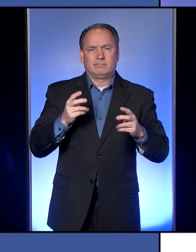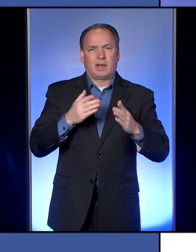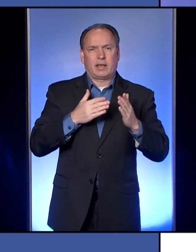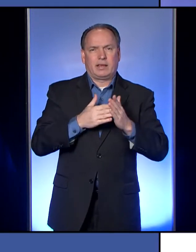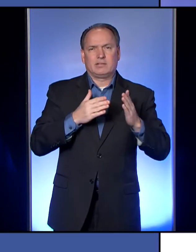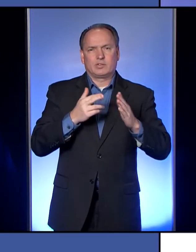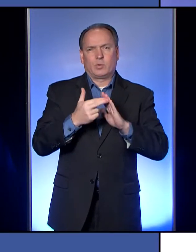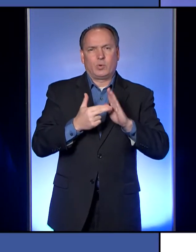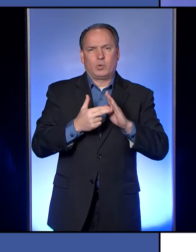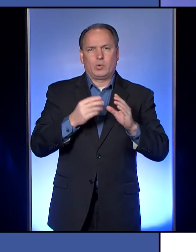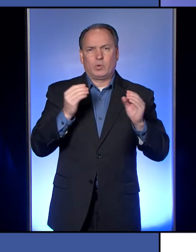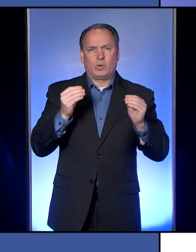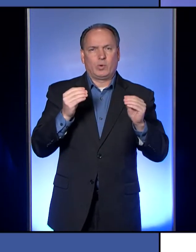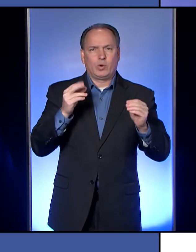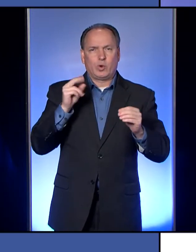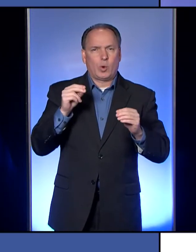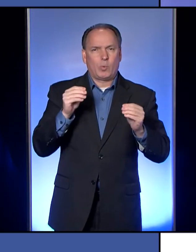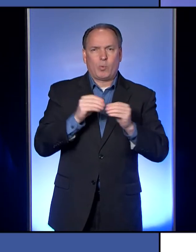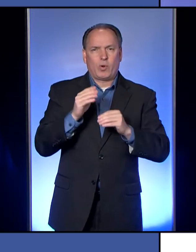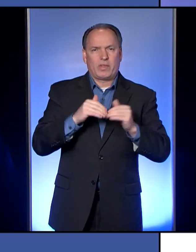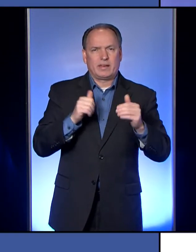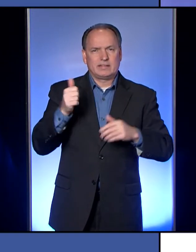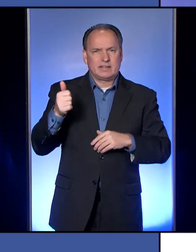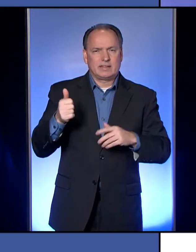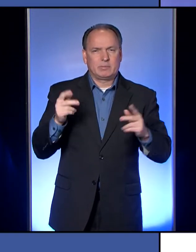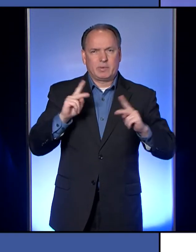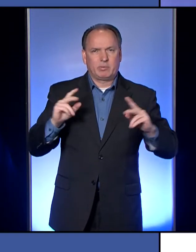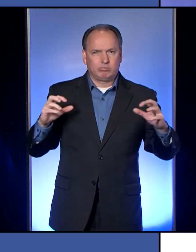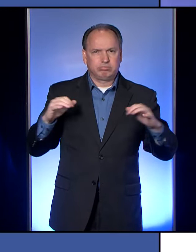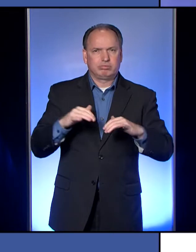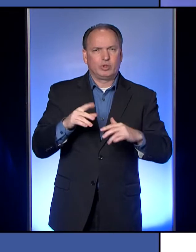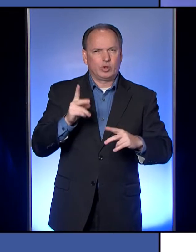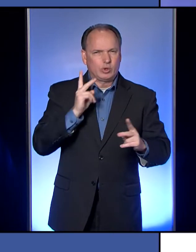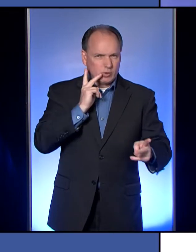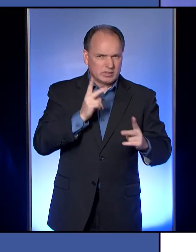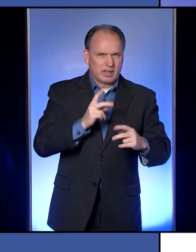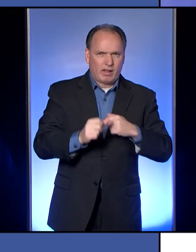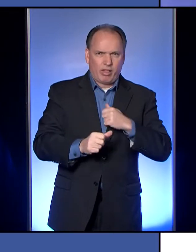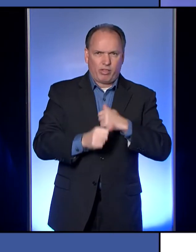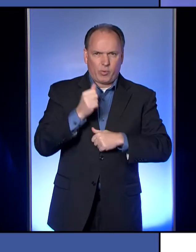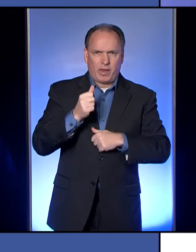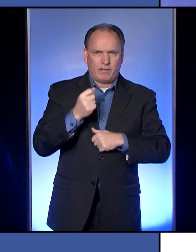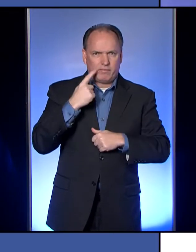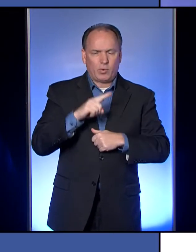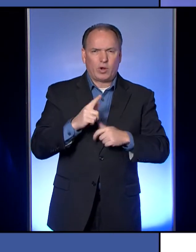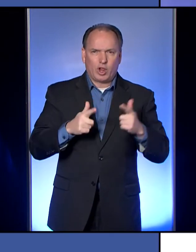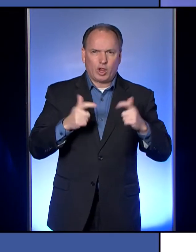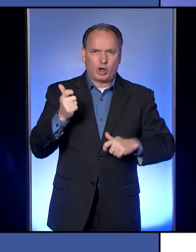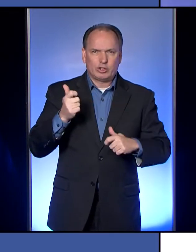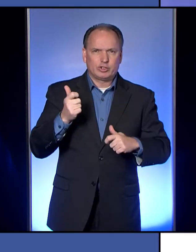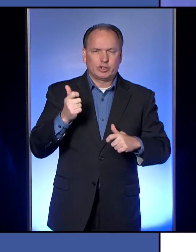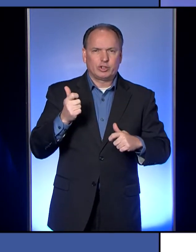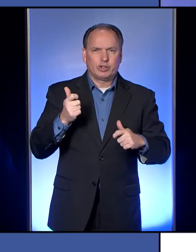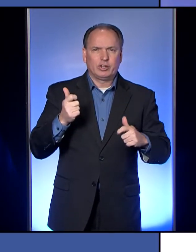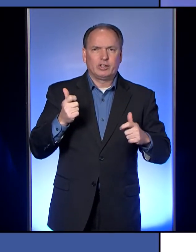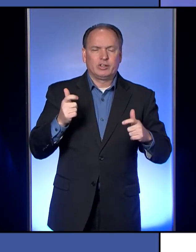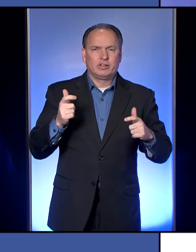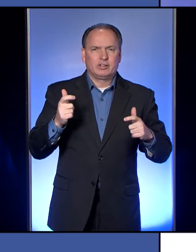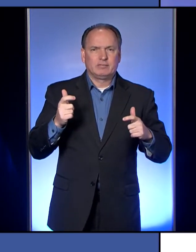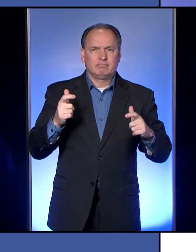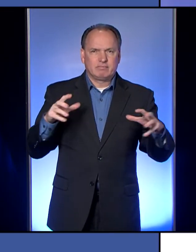than 10? And, uh, do you see that there might be a thread for some larger gatherings again? Uh,